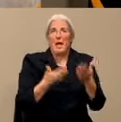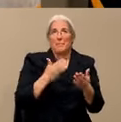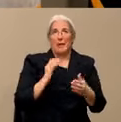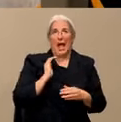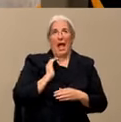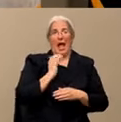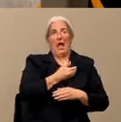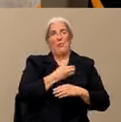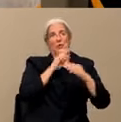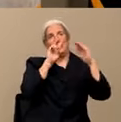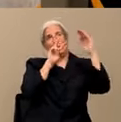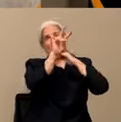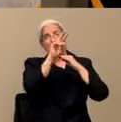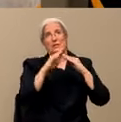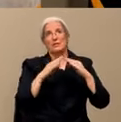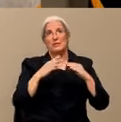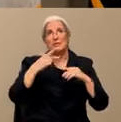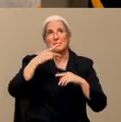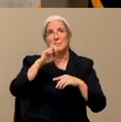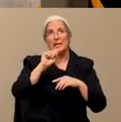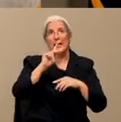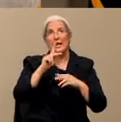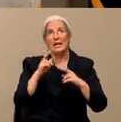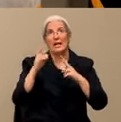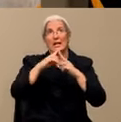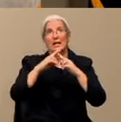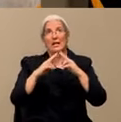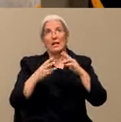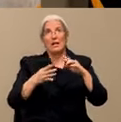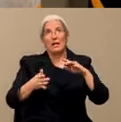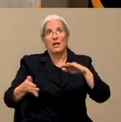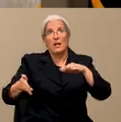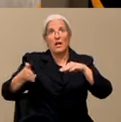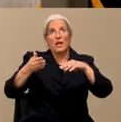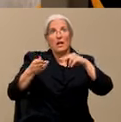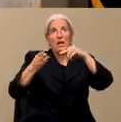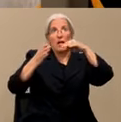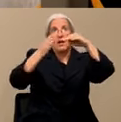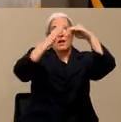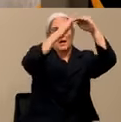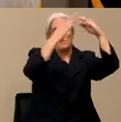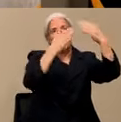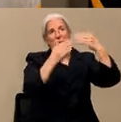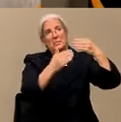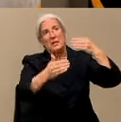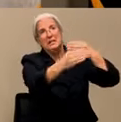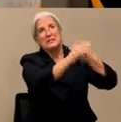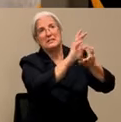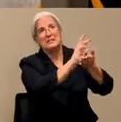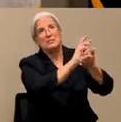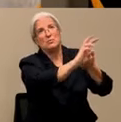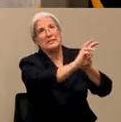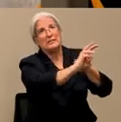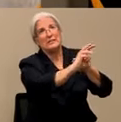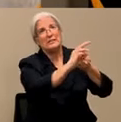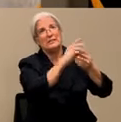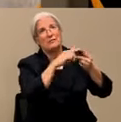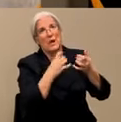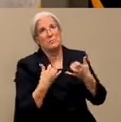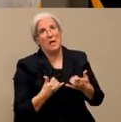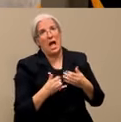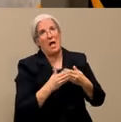feel like we can start reopening services is probably going to be about six weeks. Do you anticipate that number changing